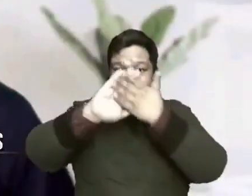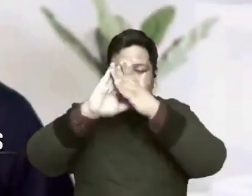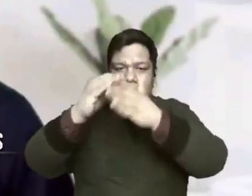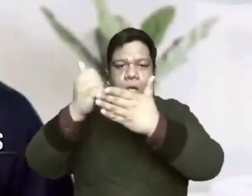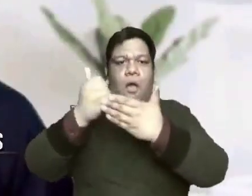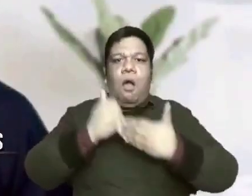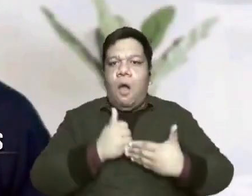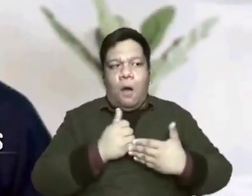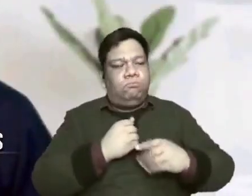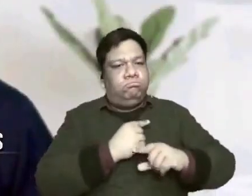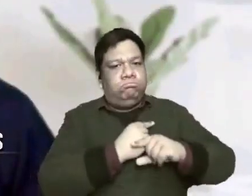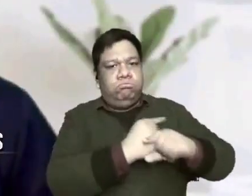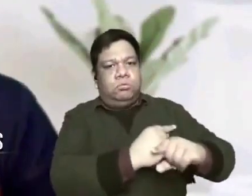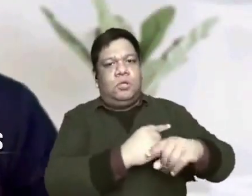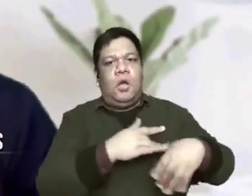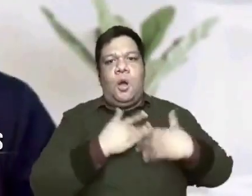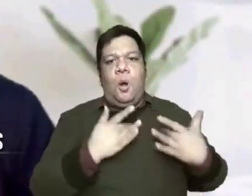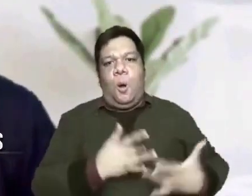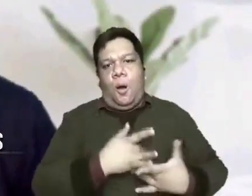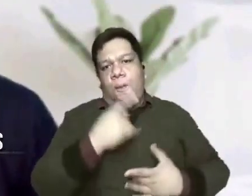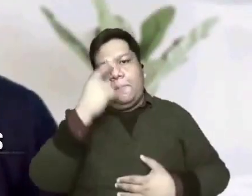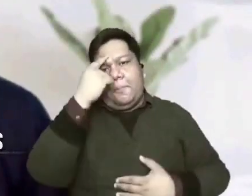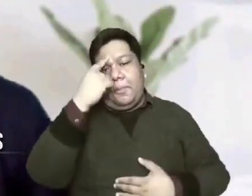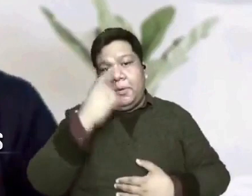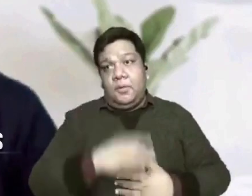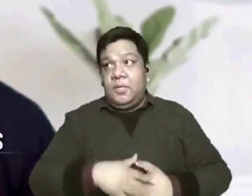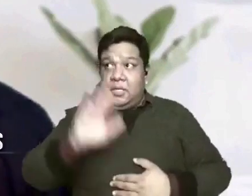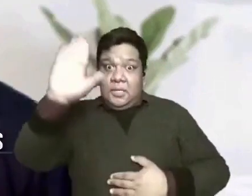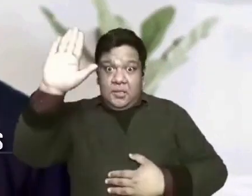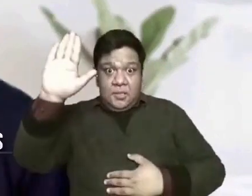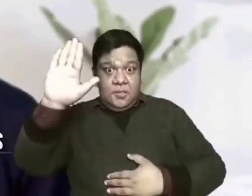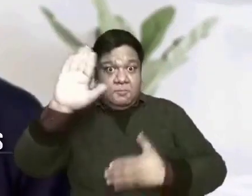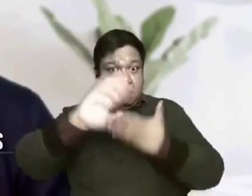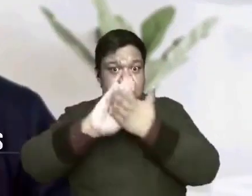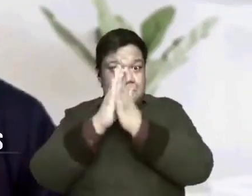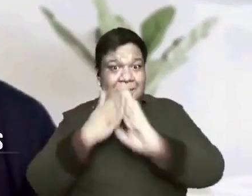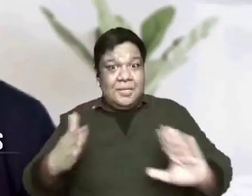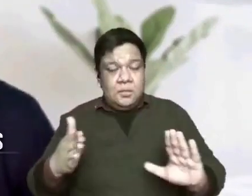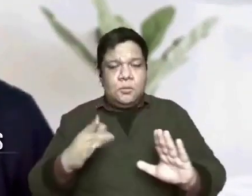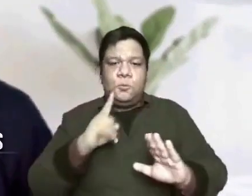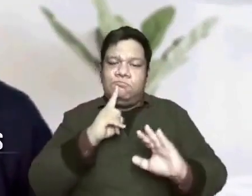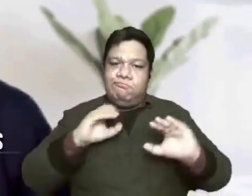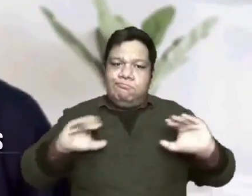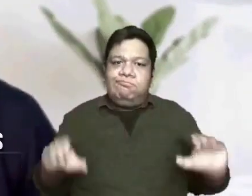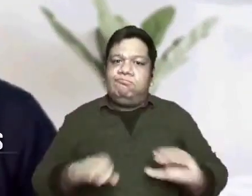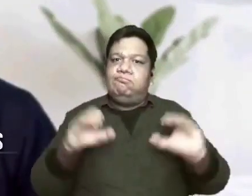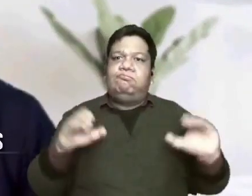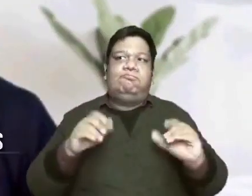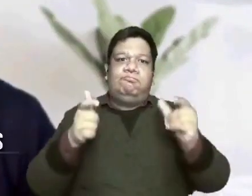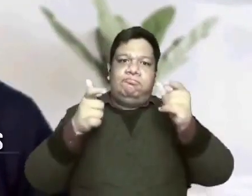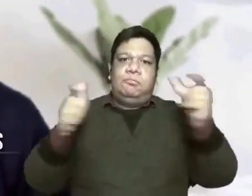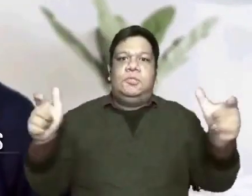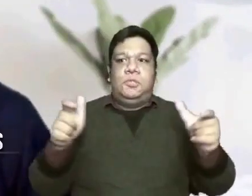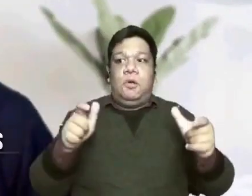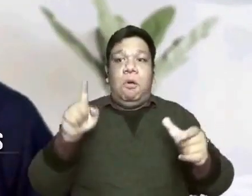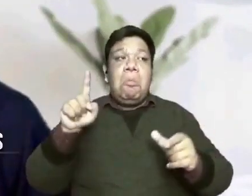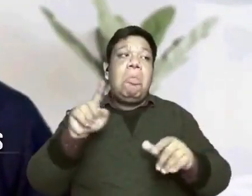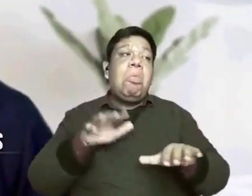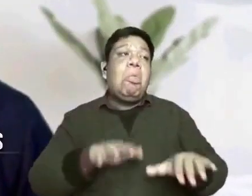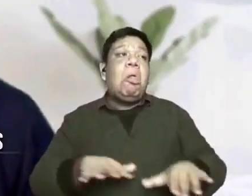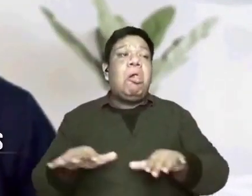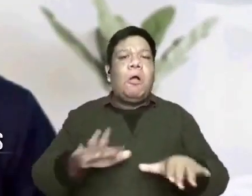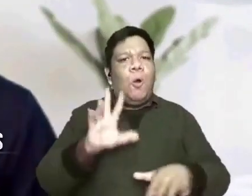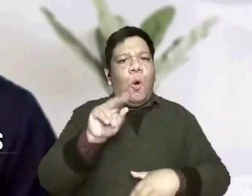our minds the peace that Jesus gives is an active and creative force it is not passive